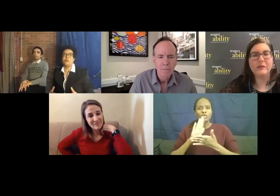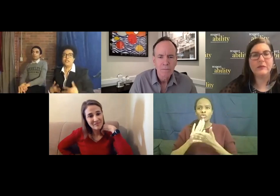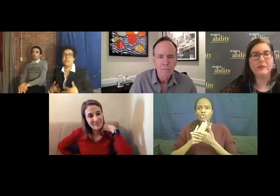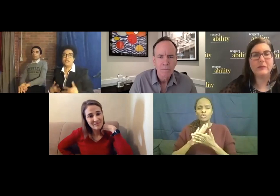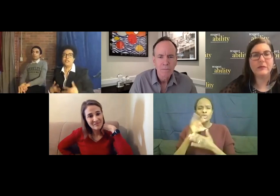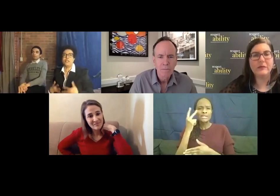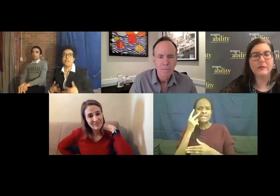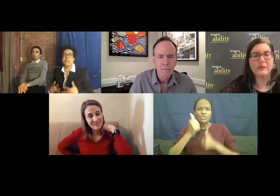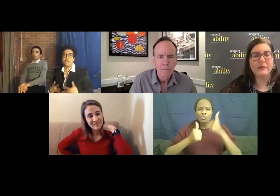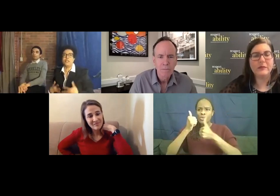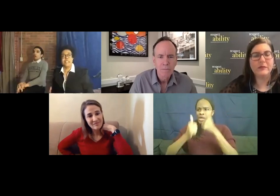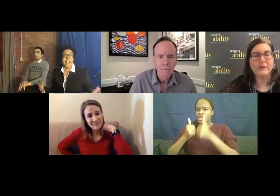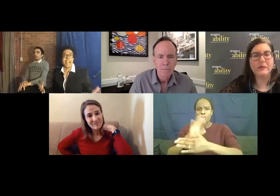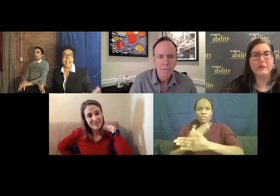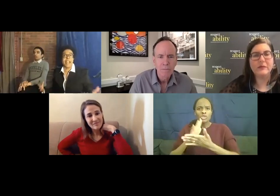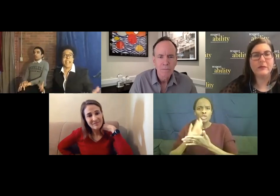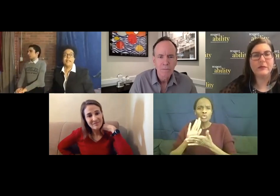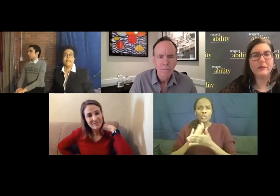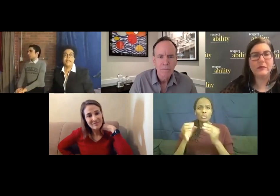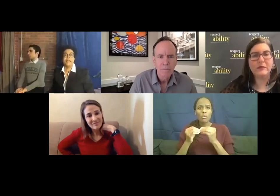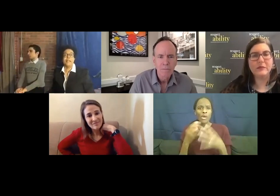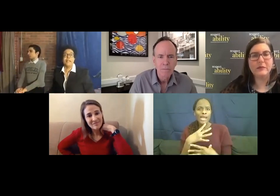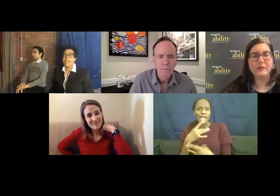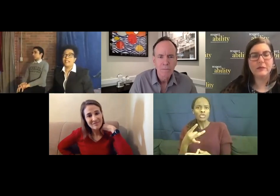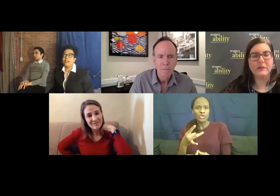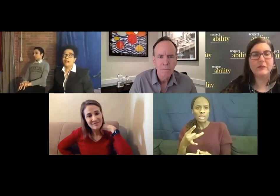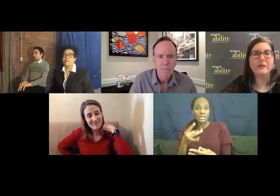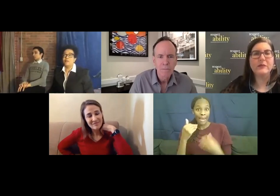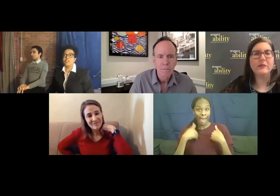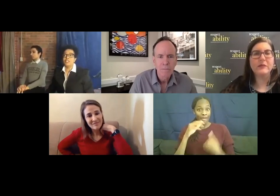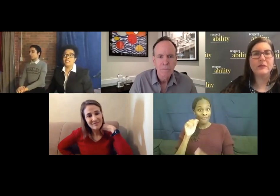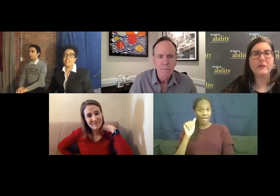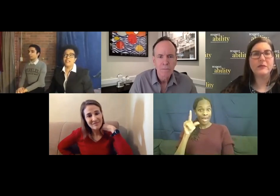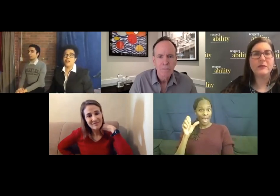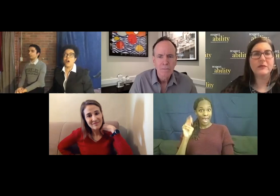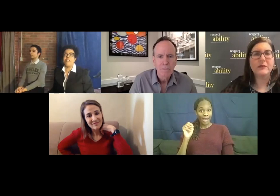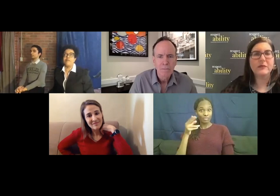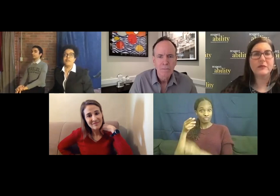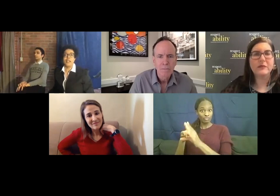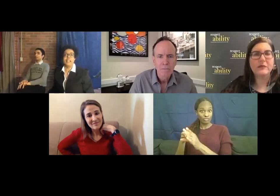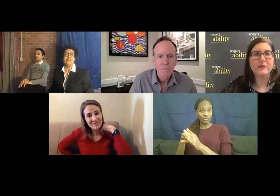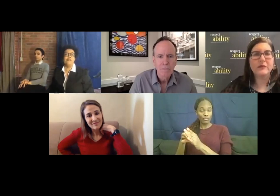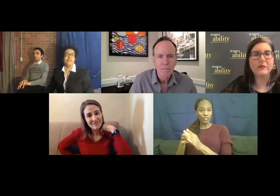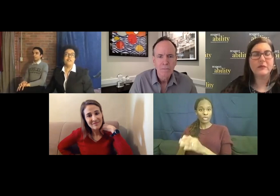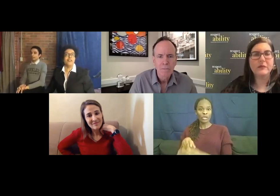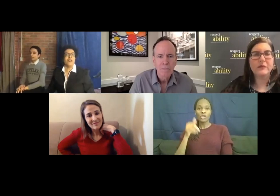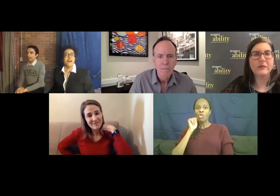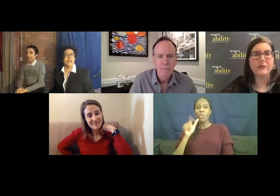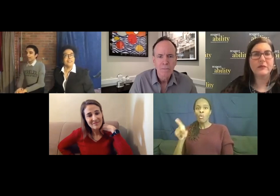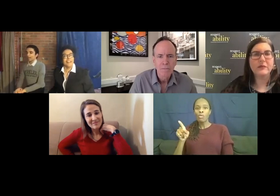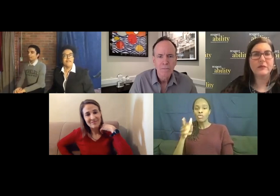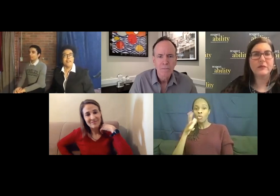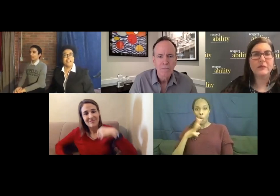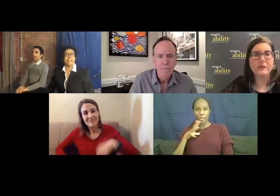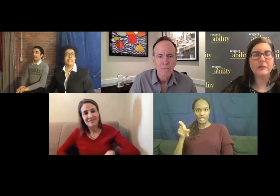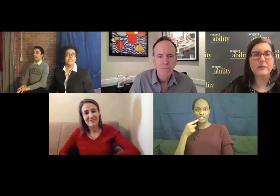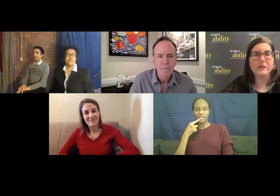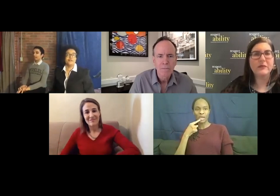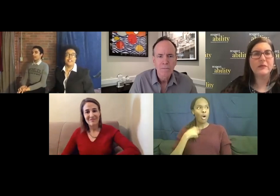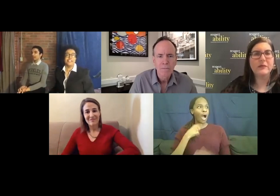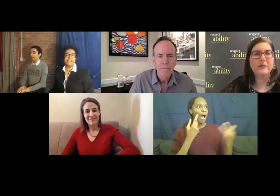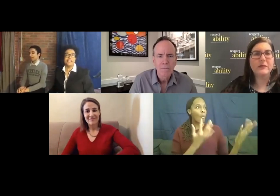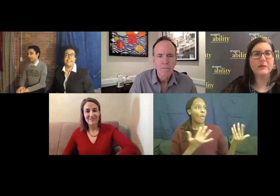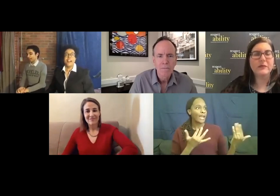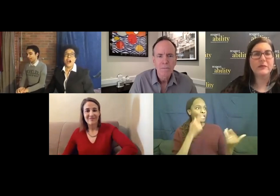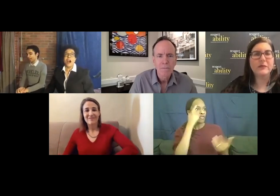school would be most interested in having Adam. And, um, she said, Oh, I've been waiting for you to call. I recognize